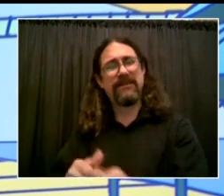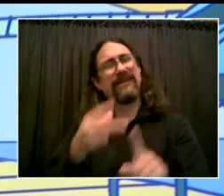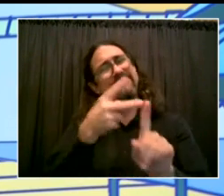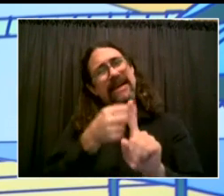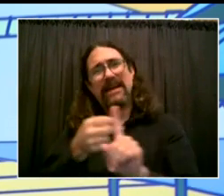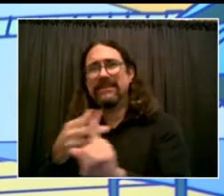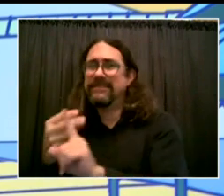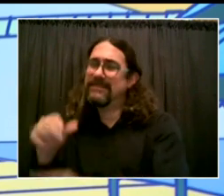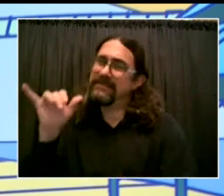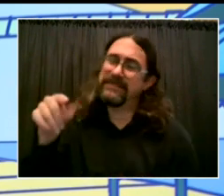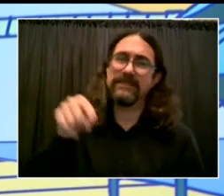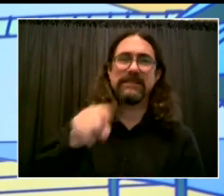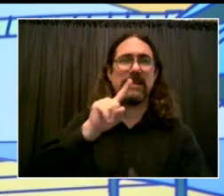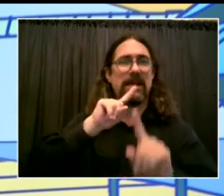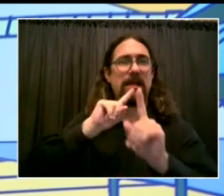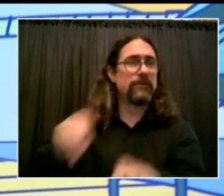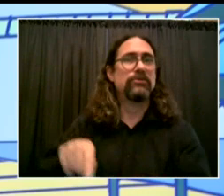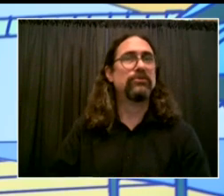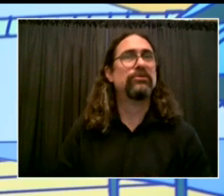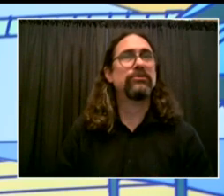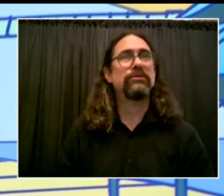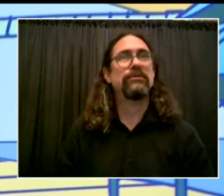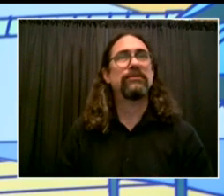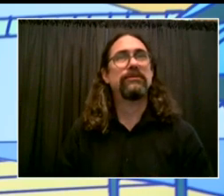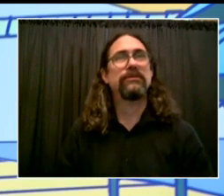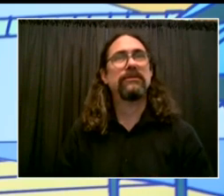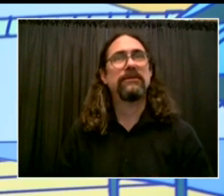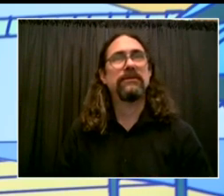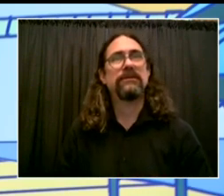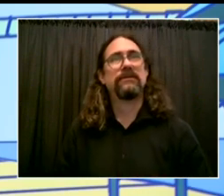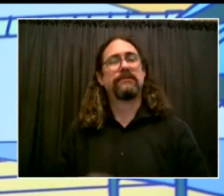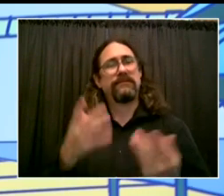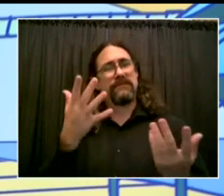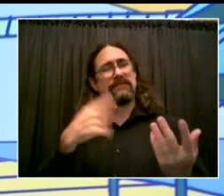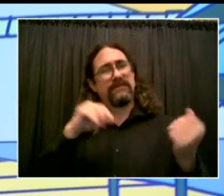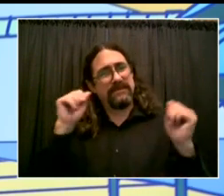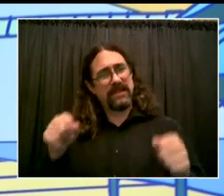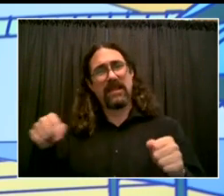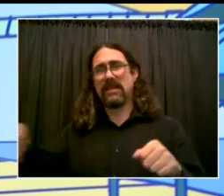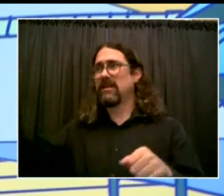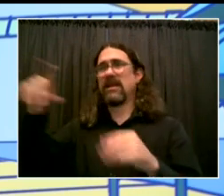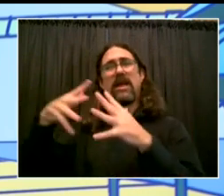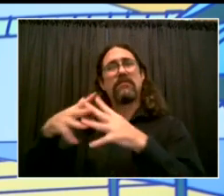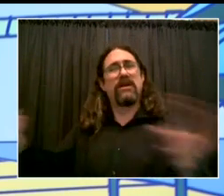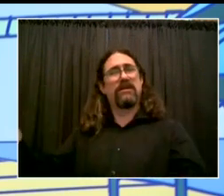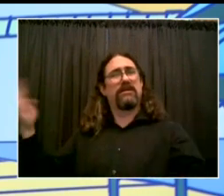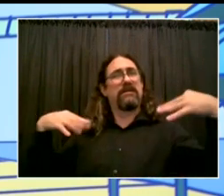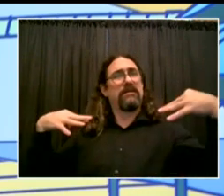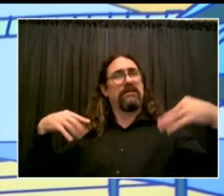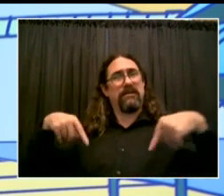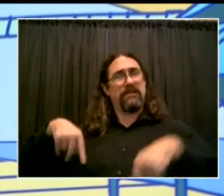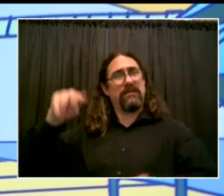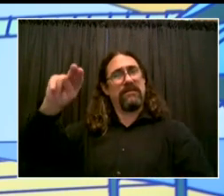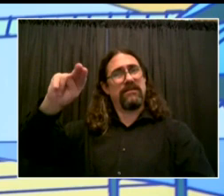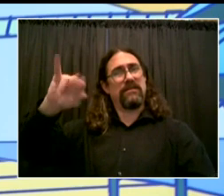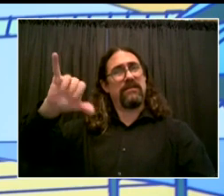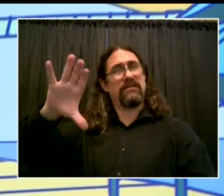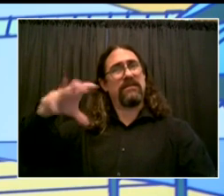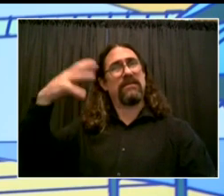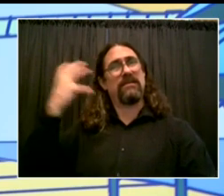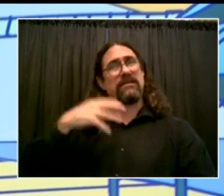we all hated. But I also want to say, last press conference of Staten Island Week, we're going to be doing some really wonderful